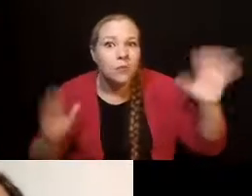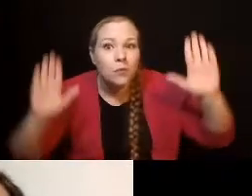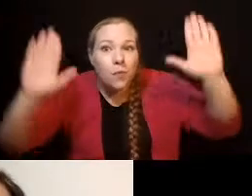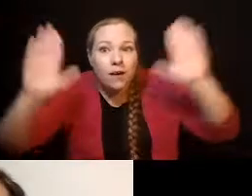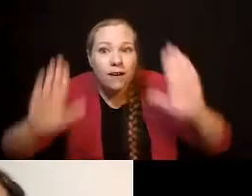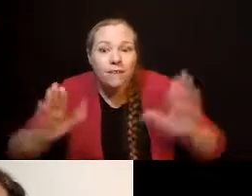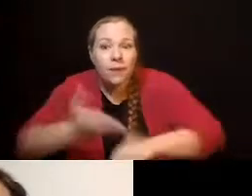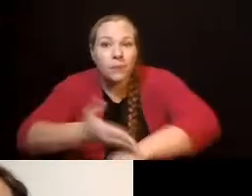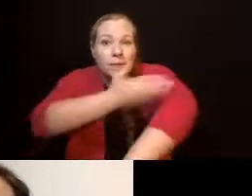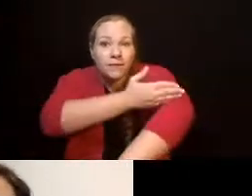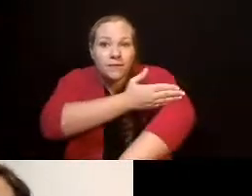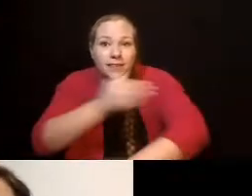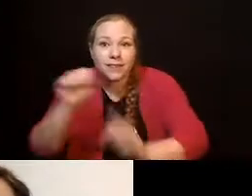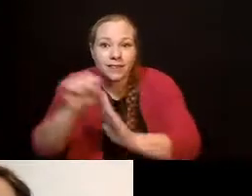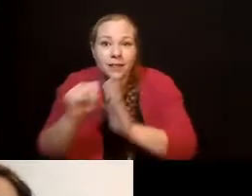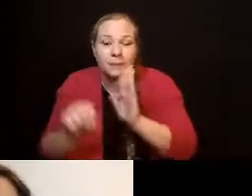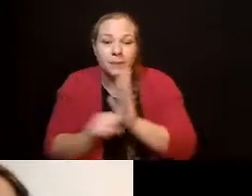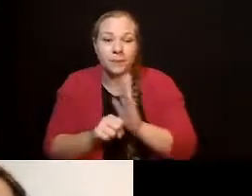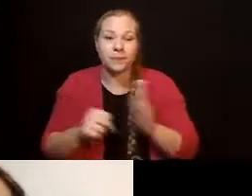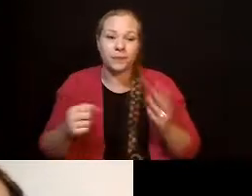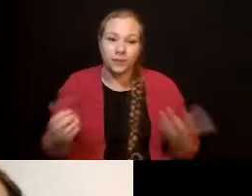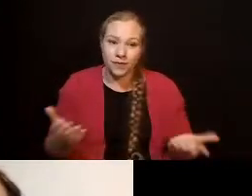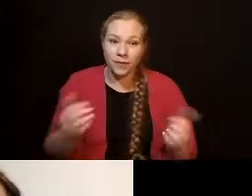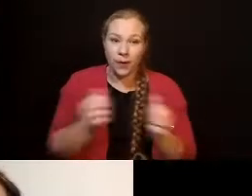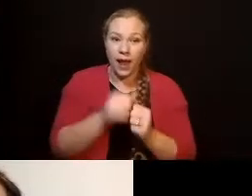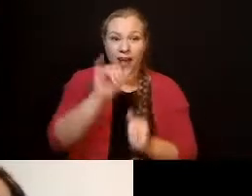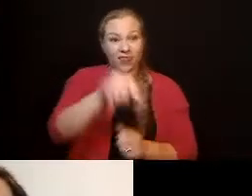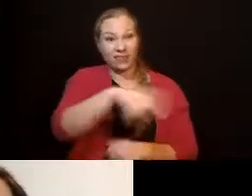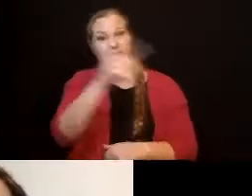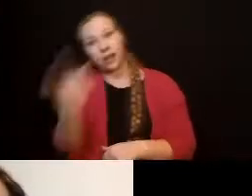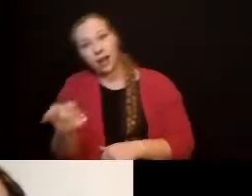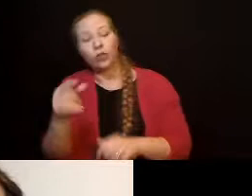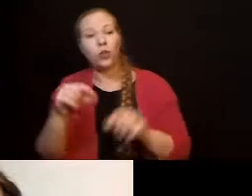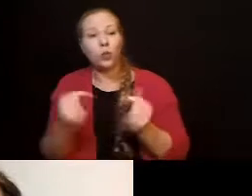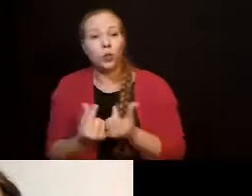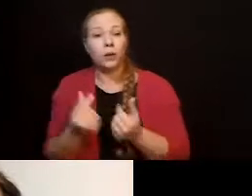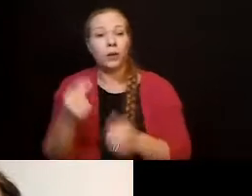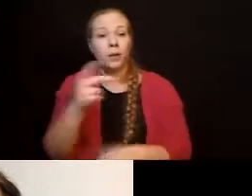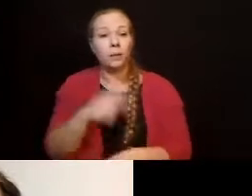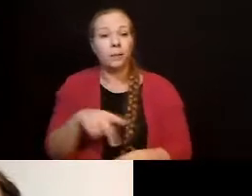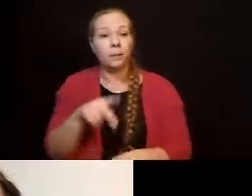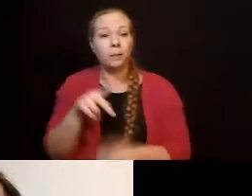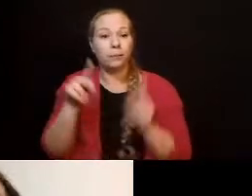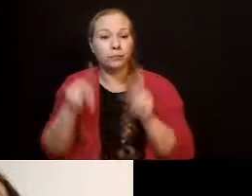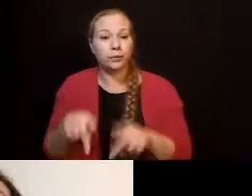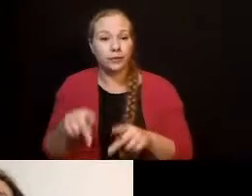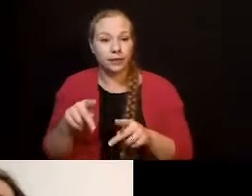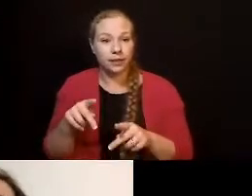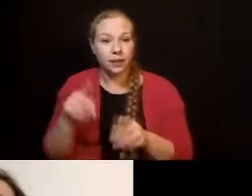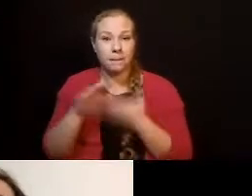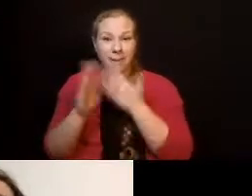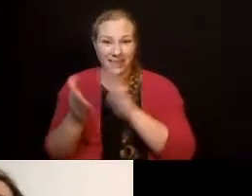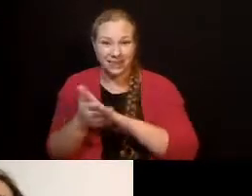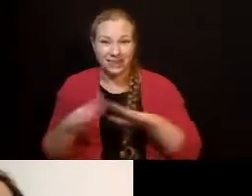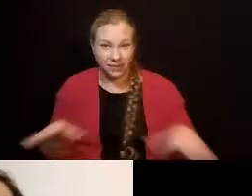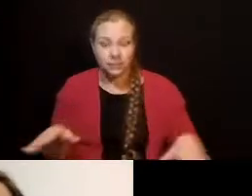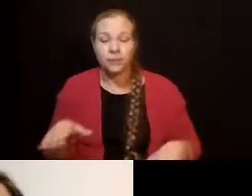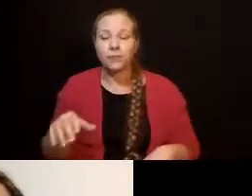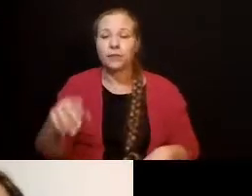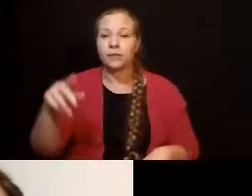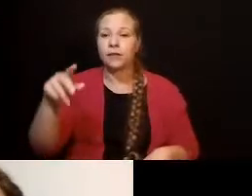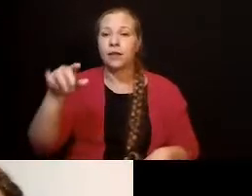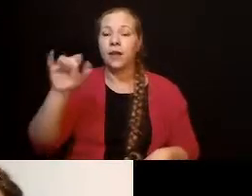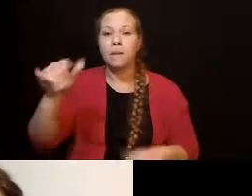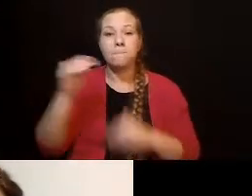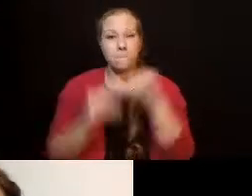we're doing is we have a building independence group. And it's for individuals that are over the